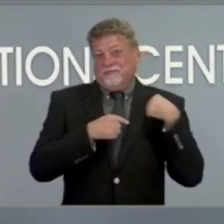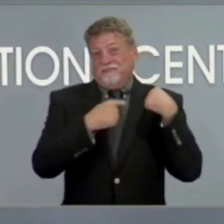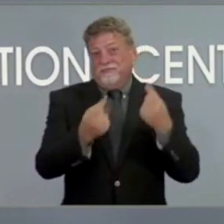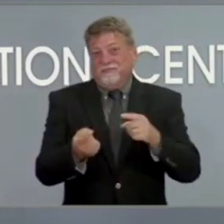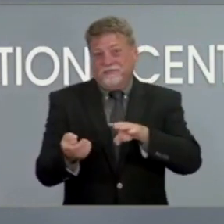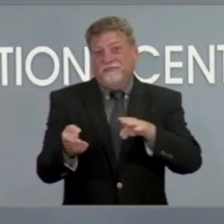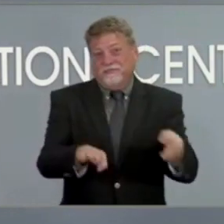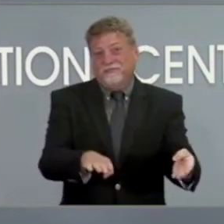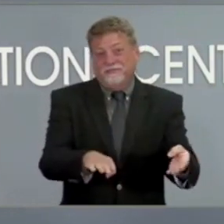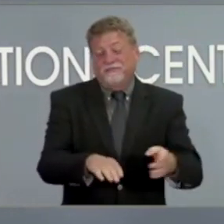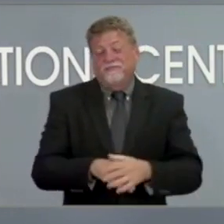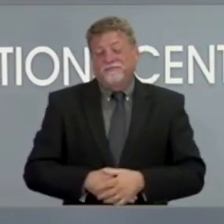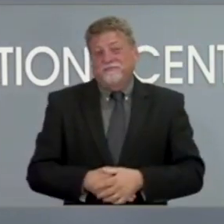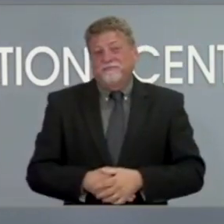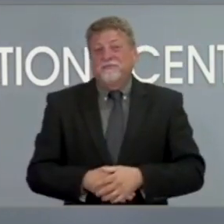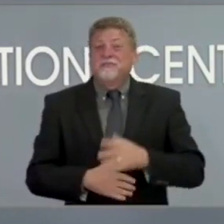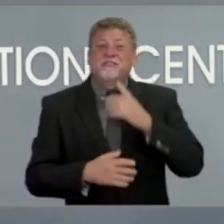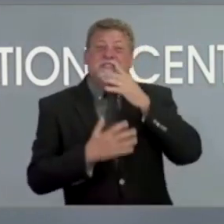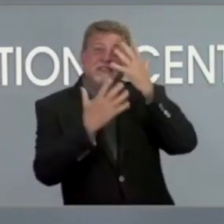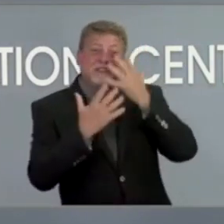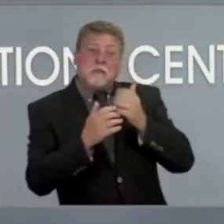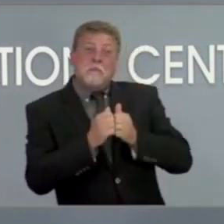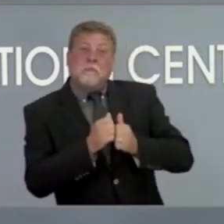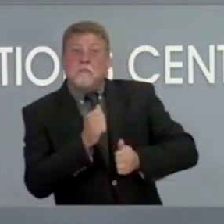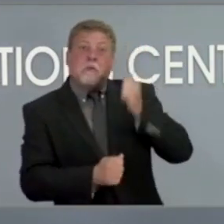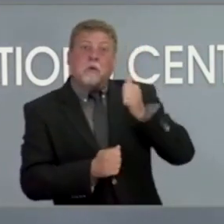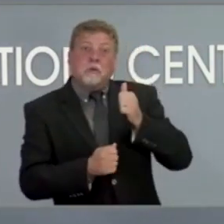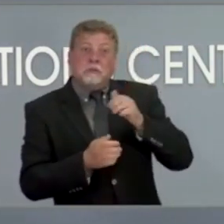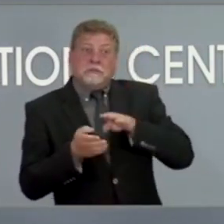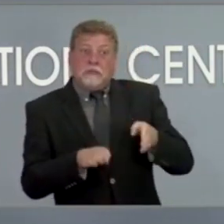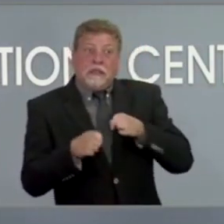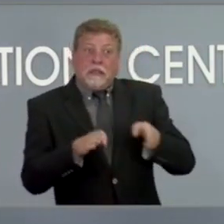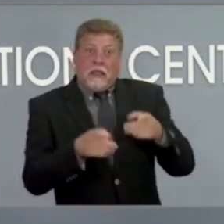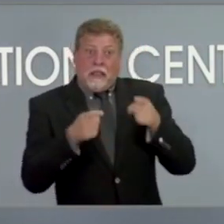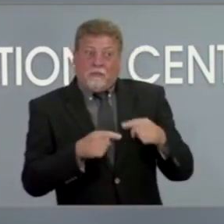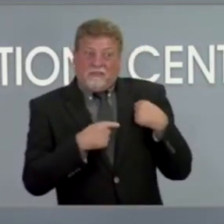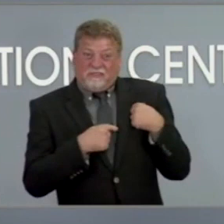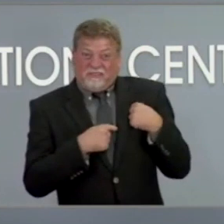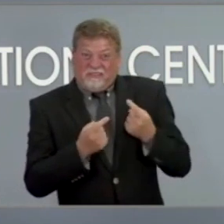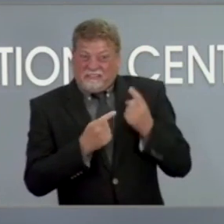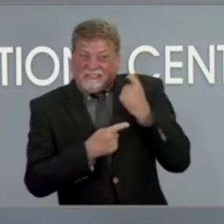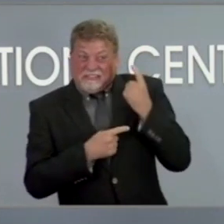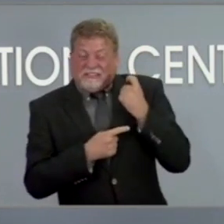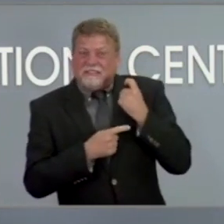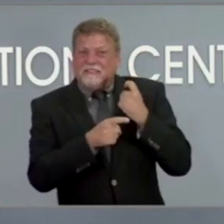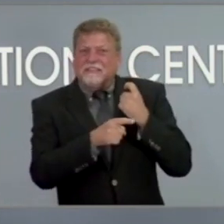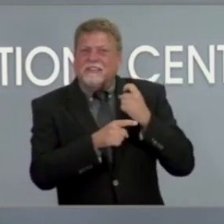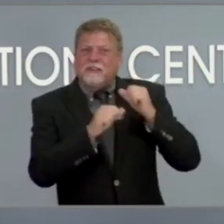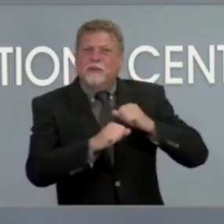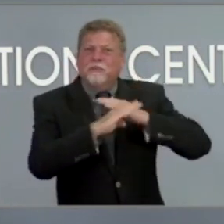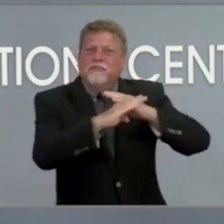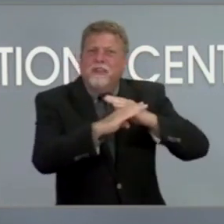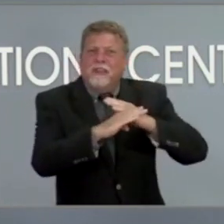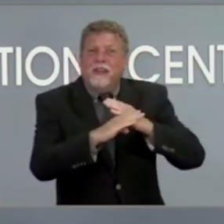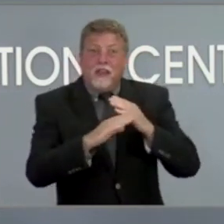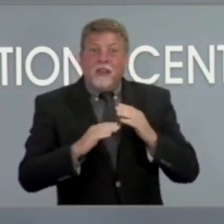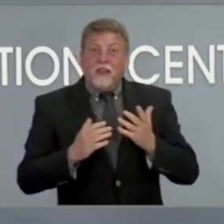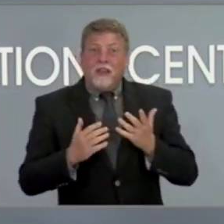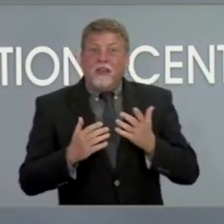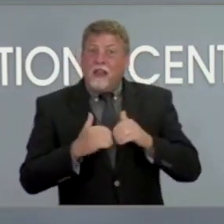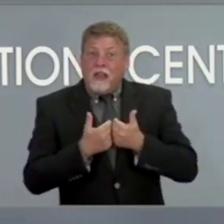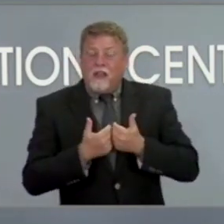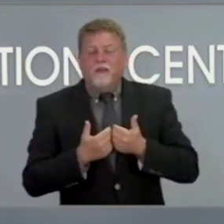Sadly, most all of the COVID deaths that are now occurring are preventable with a safe,